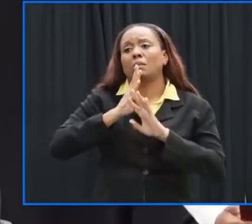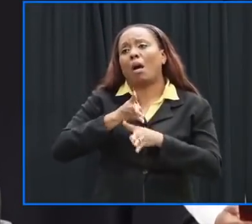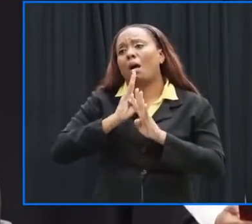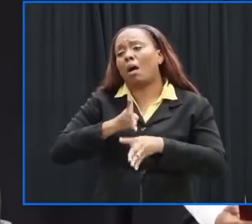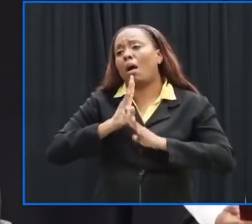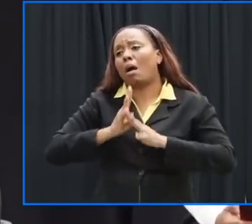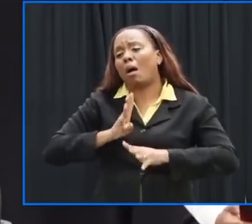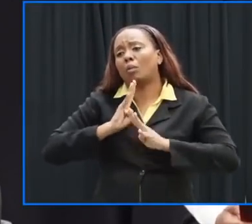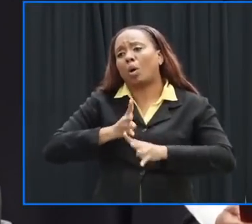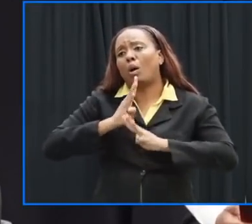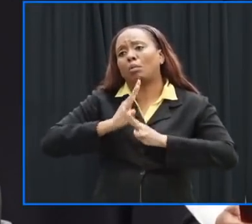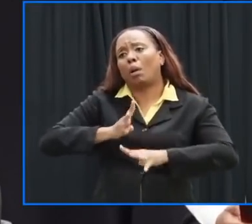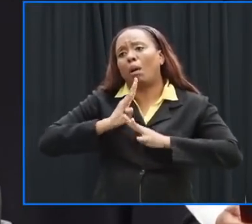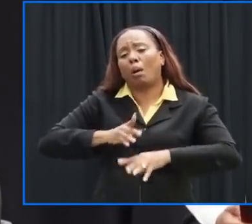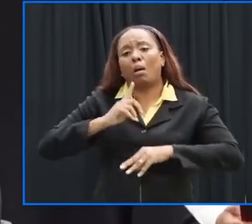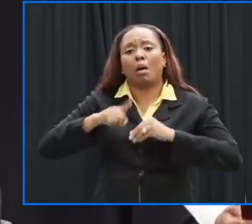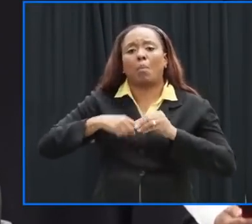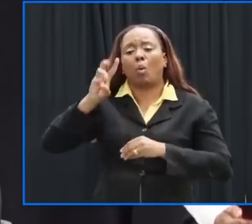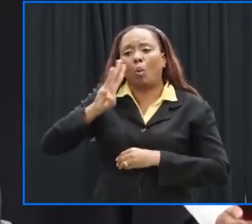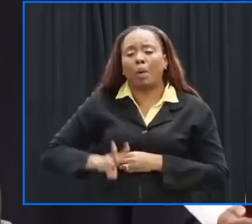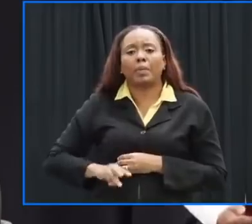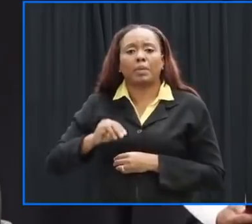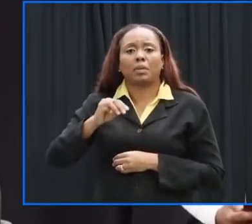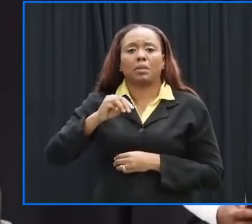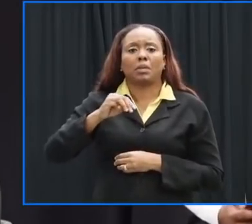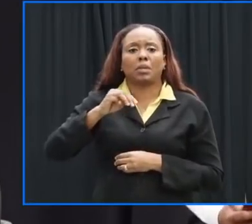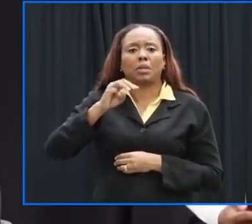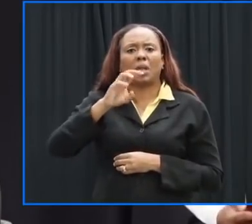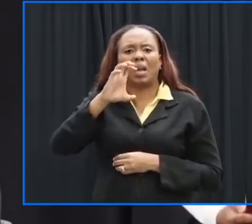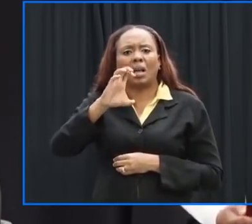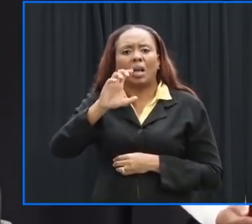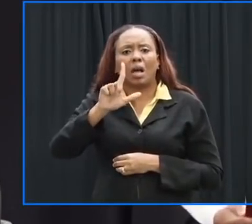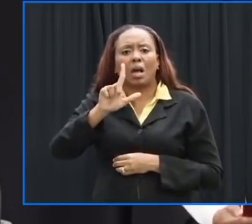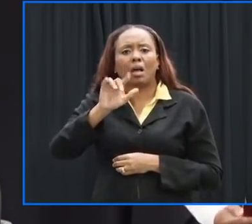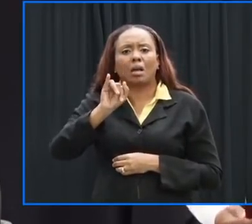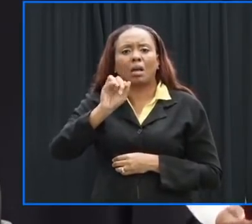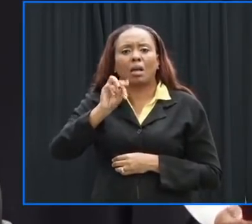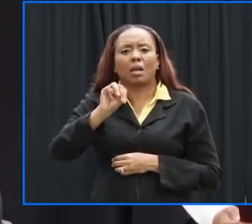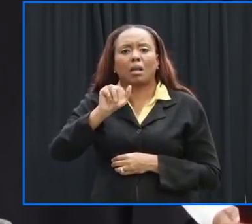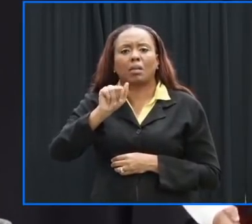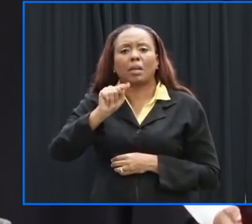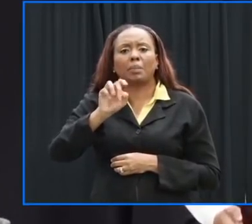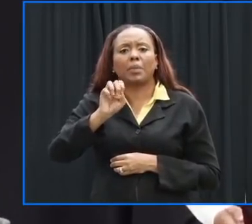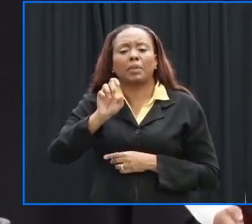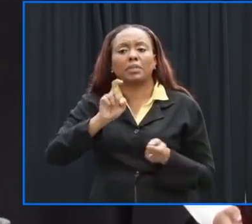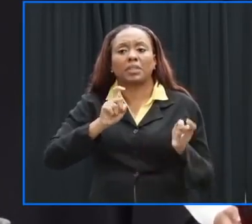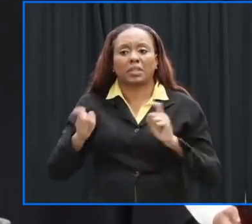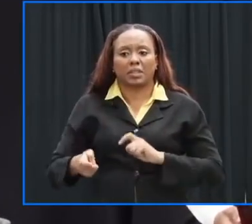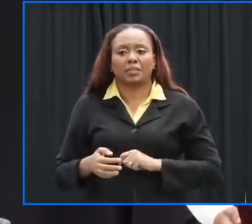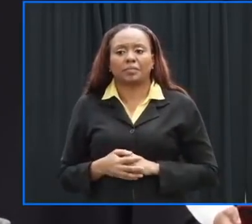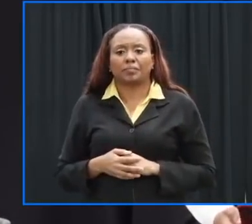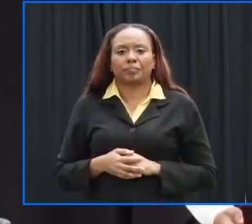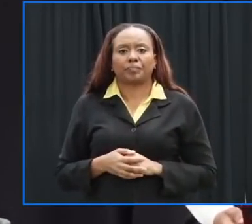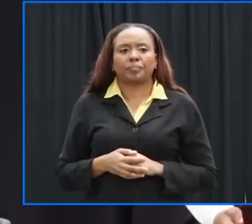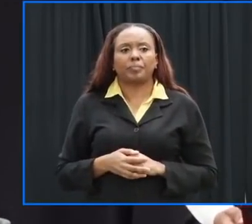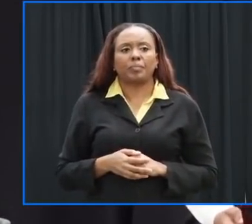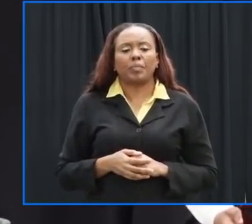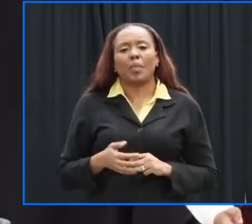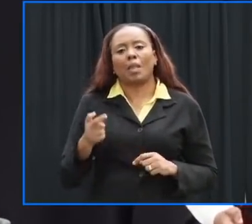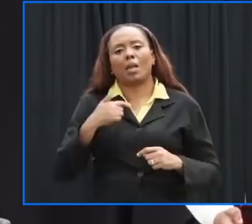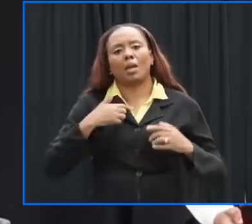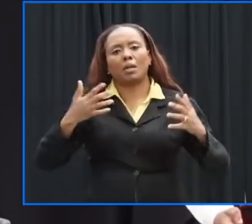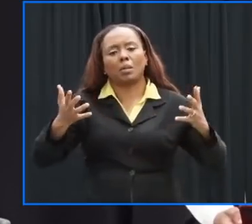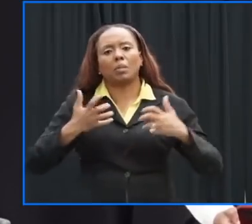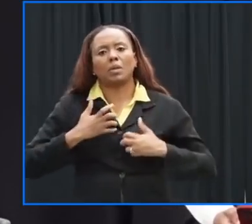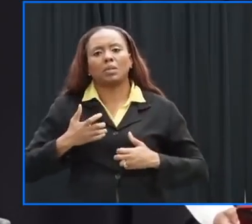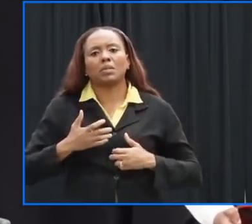climate crisis this is real it's not just words that we're bantering about and i really want in particular to appeal to